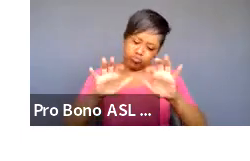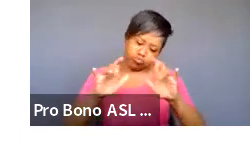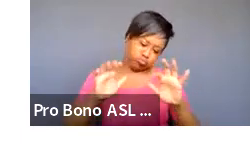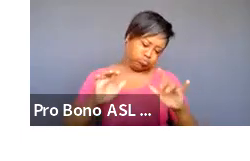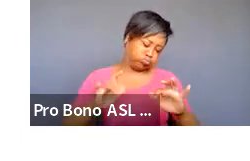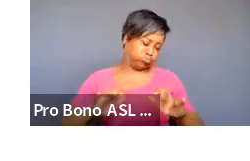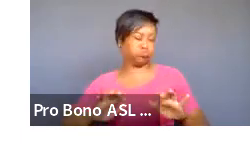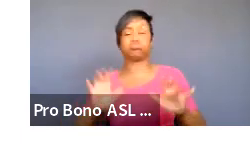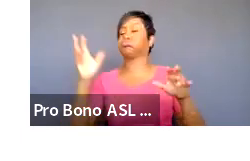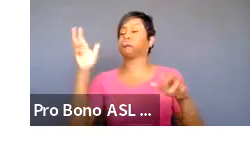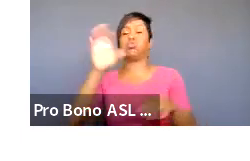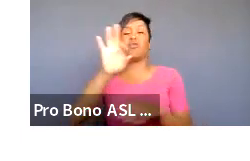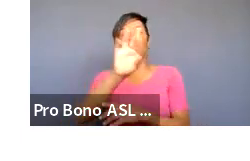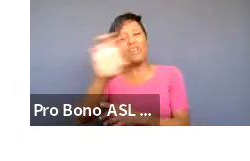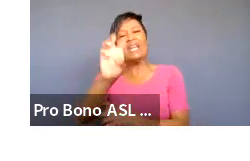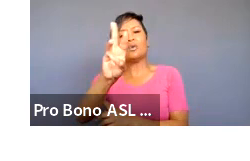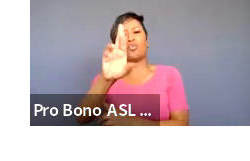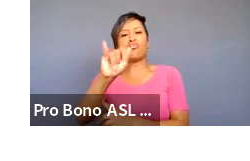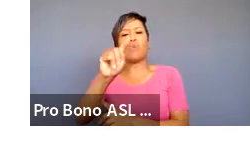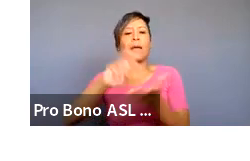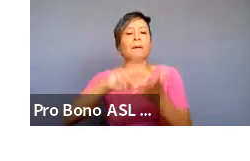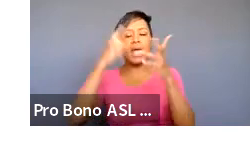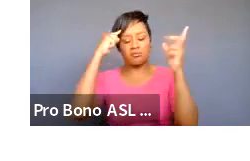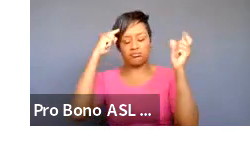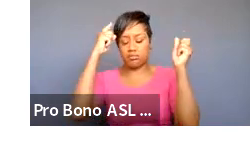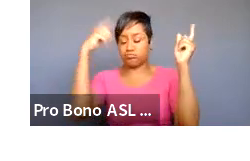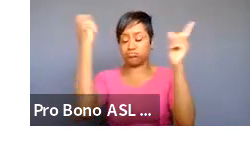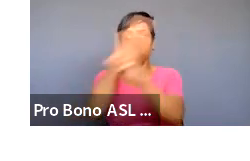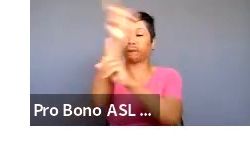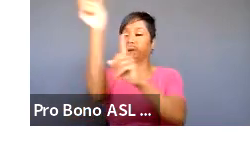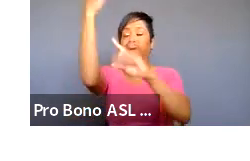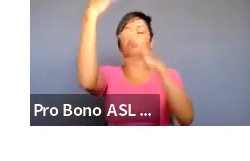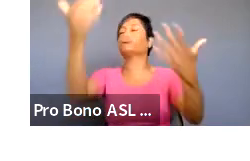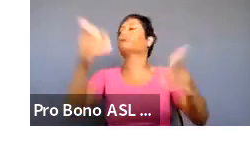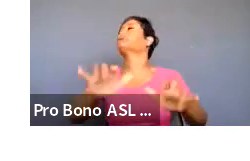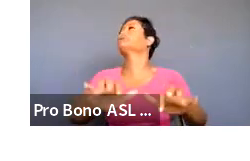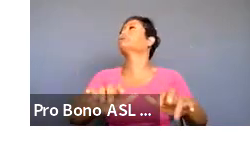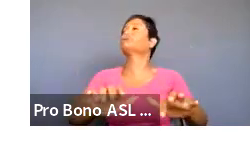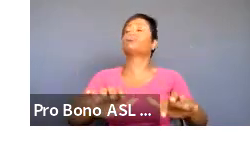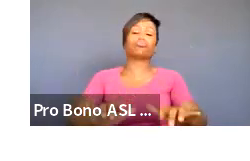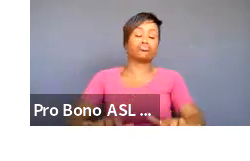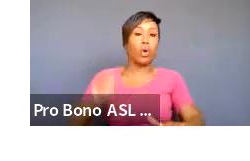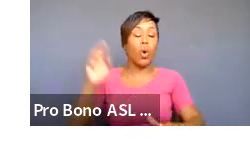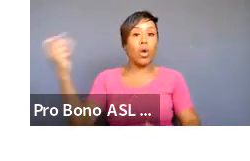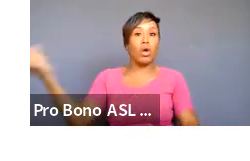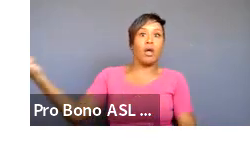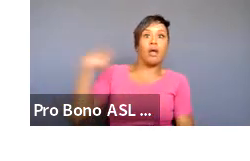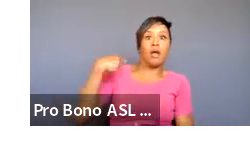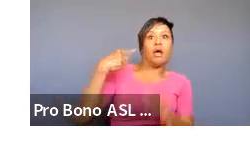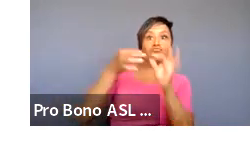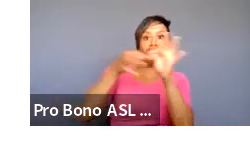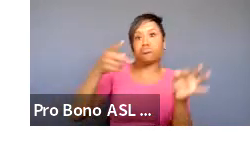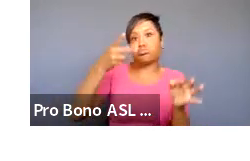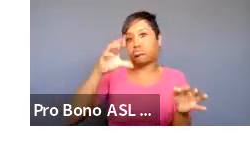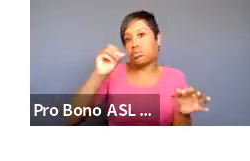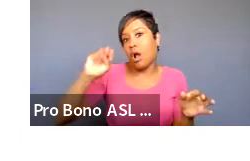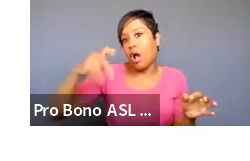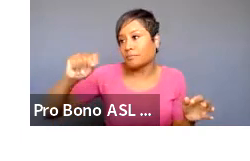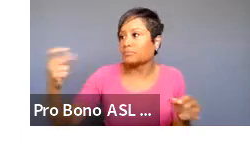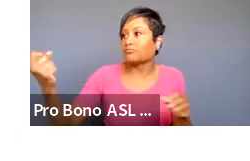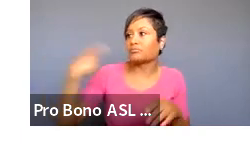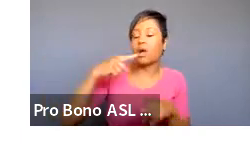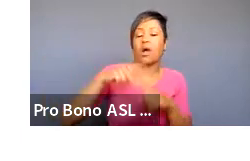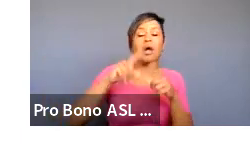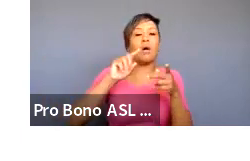you just sit down and you you you let your mind wander we can have prompts or activating questions memory jog i've